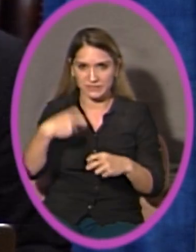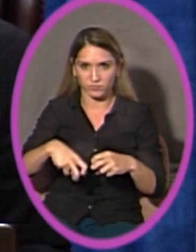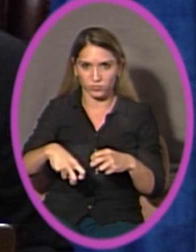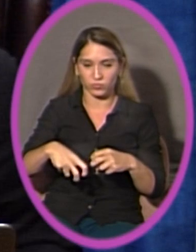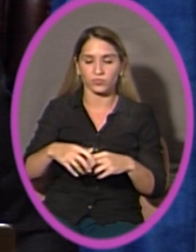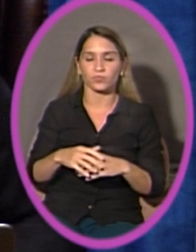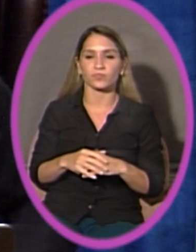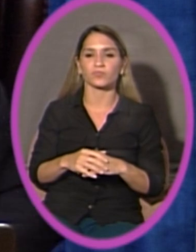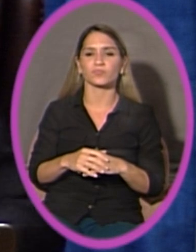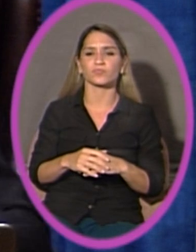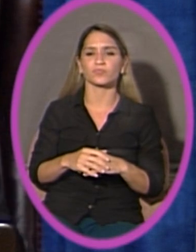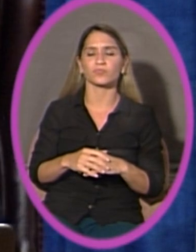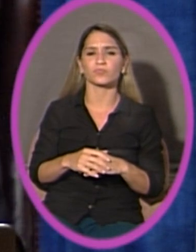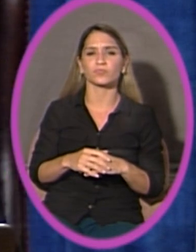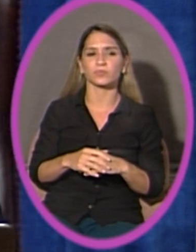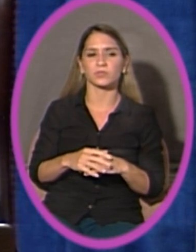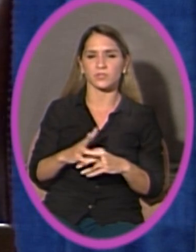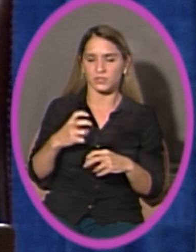during,